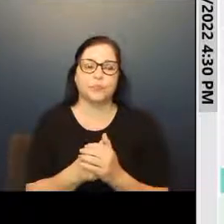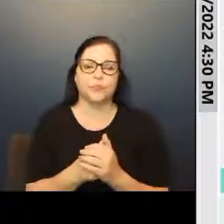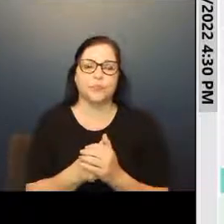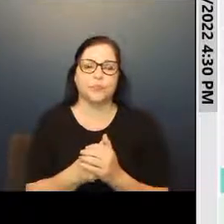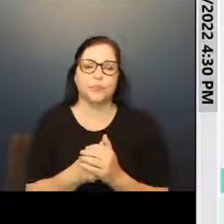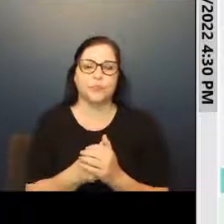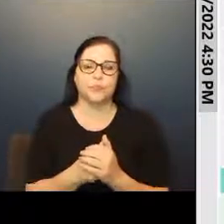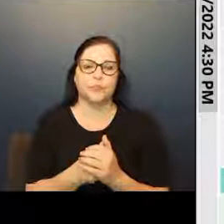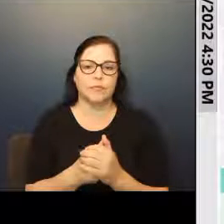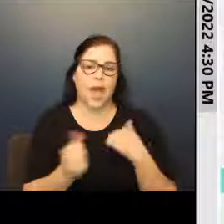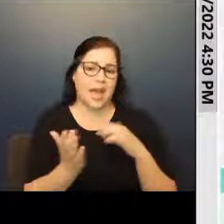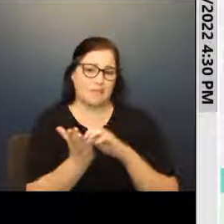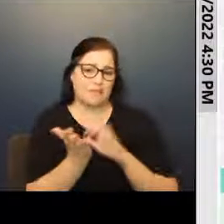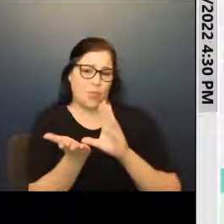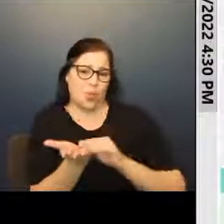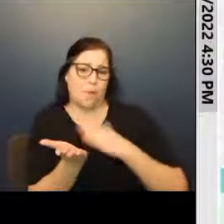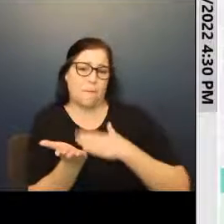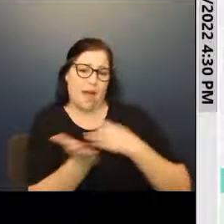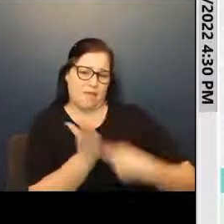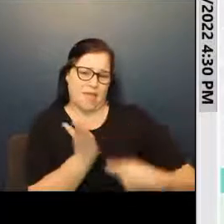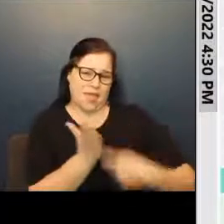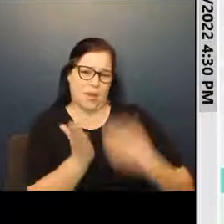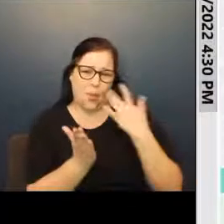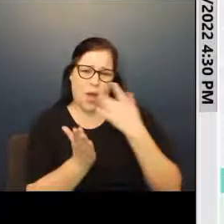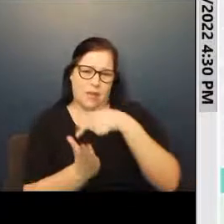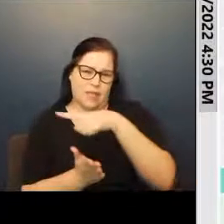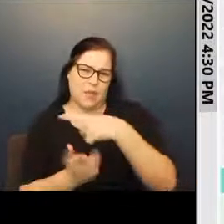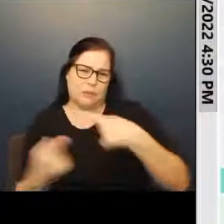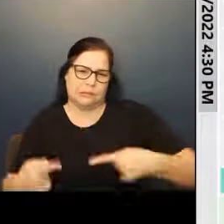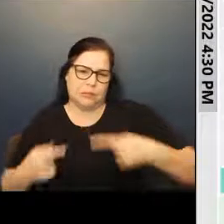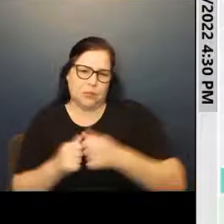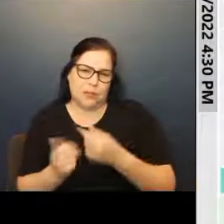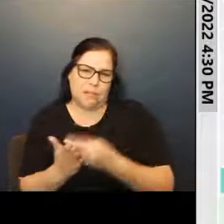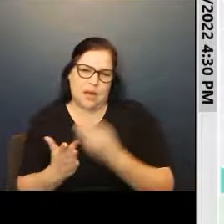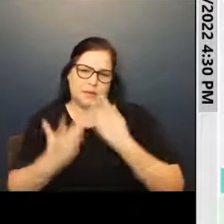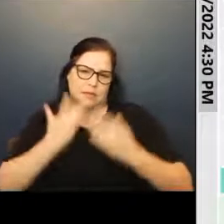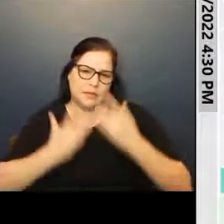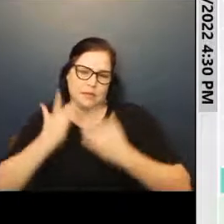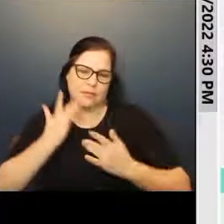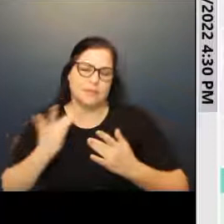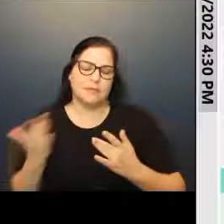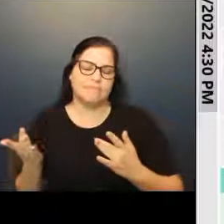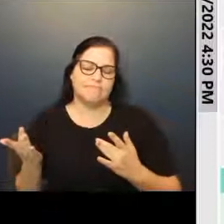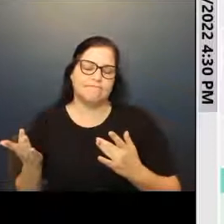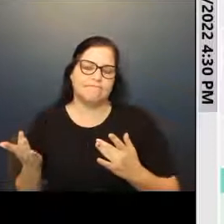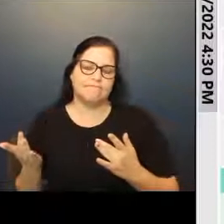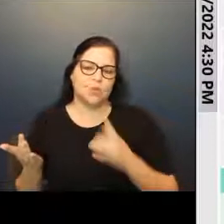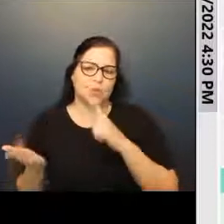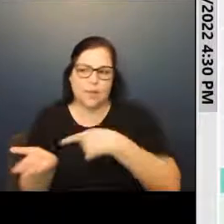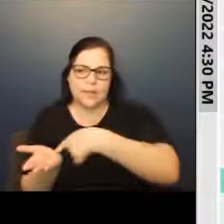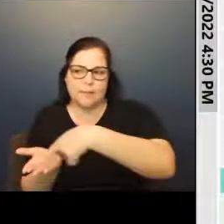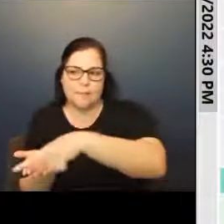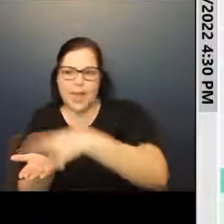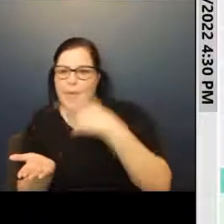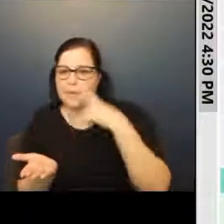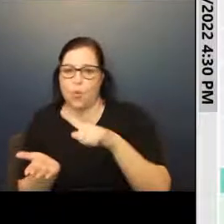deferral of my fees. They're still having some issues with finances, getting payment of their